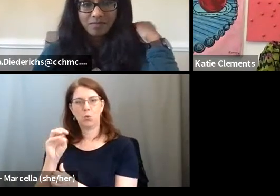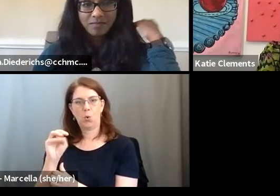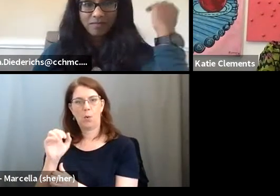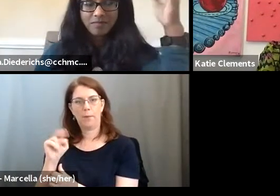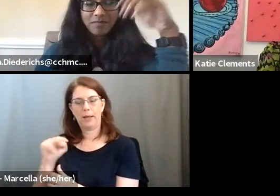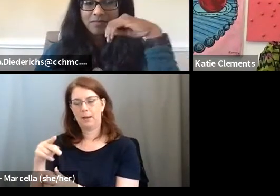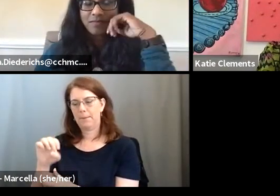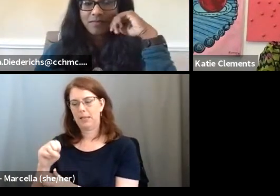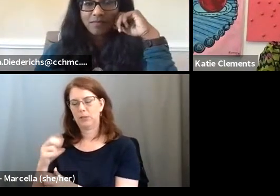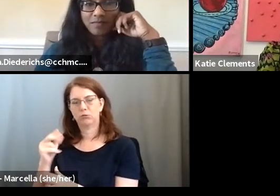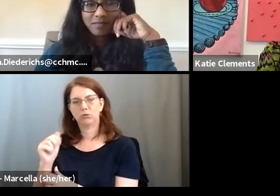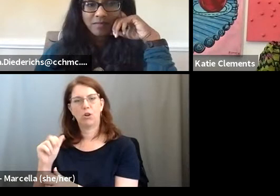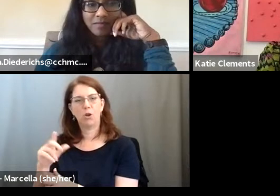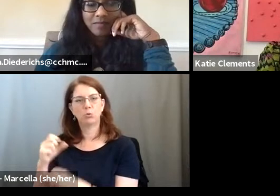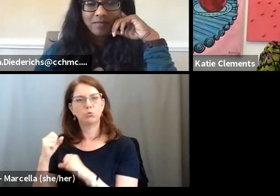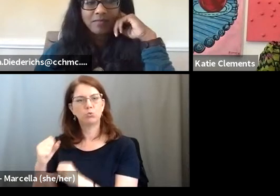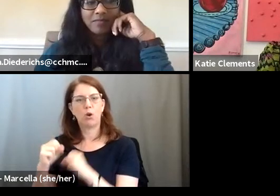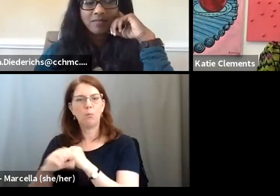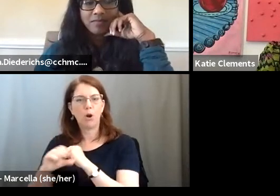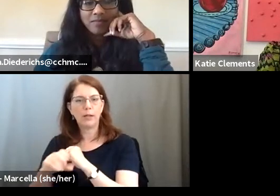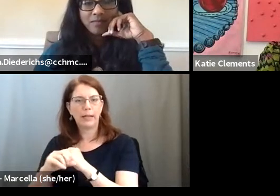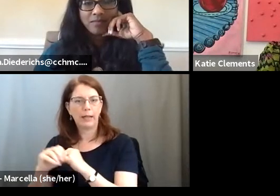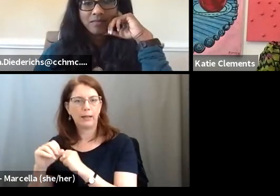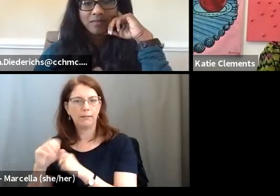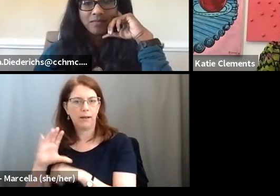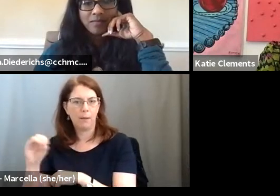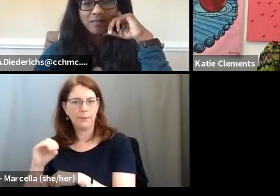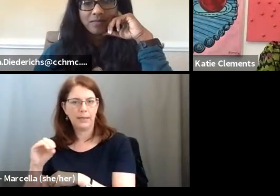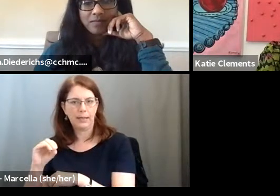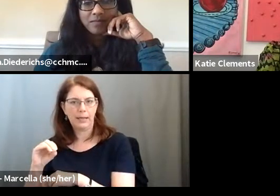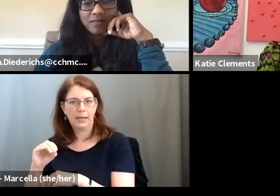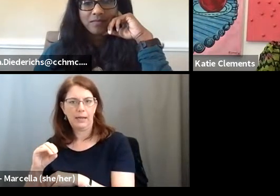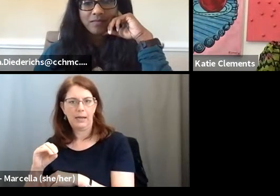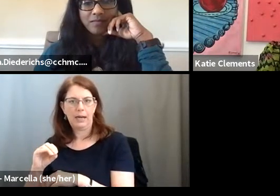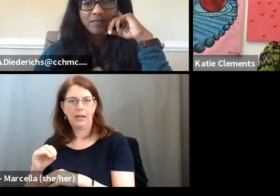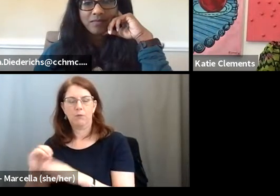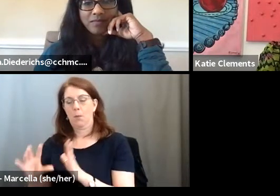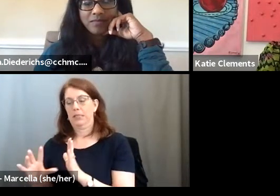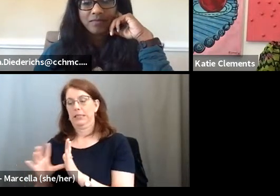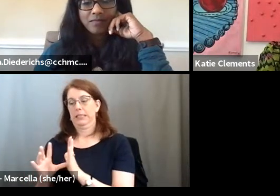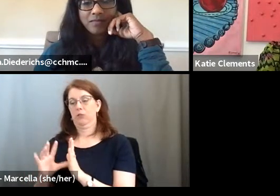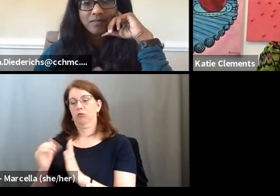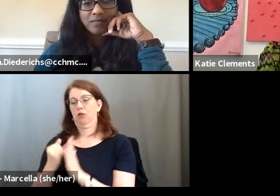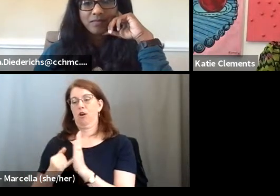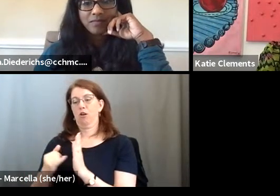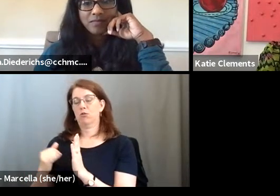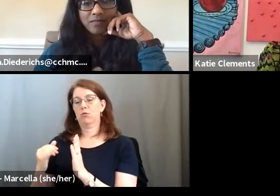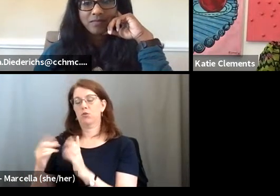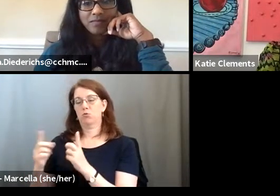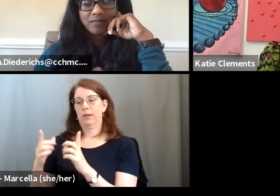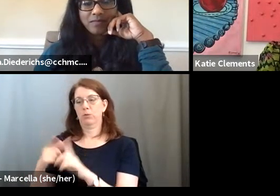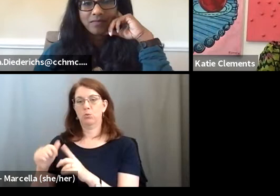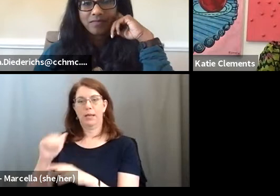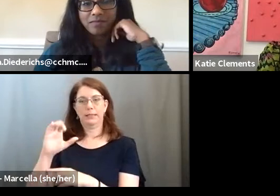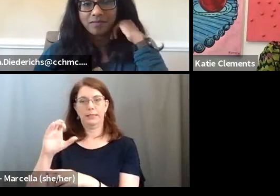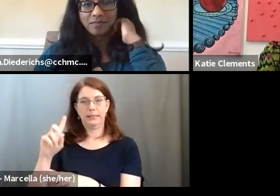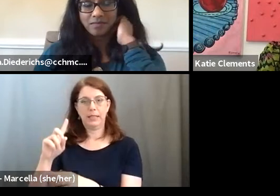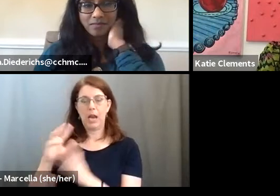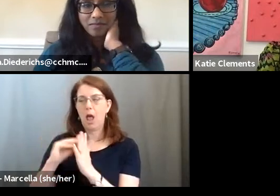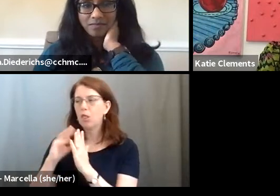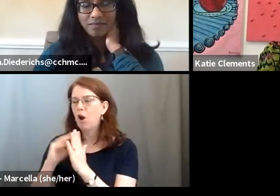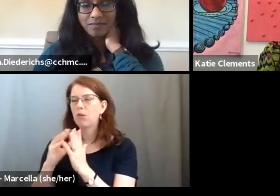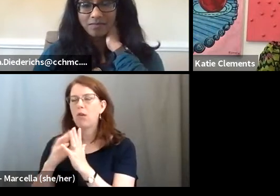marketing PR firm, where I grew from a senior art director up through ACD. Learned a lot,